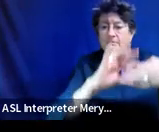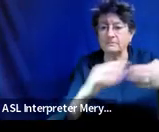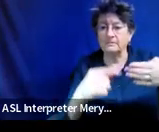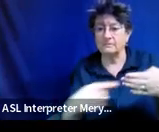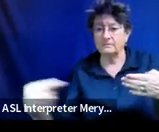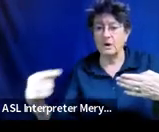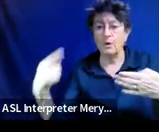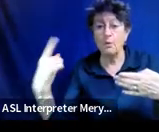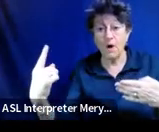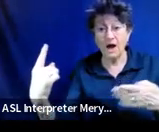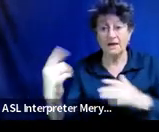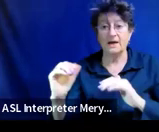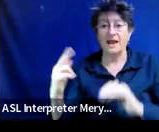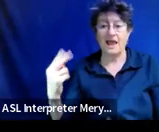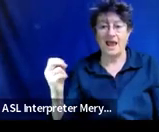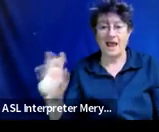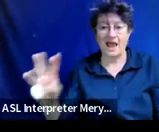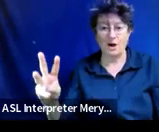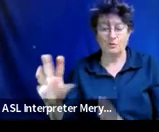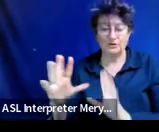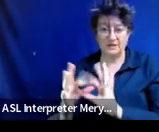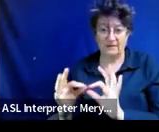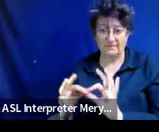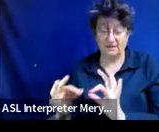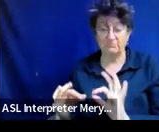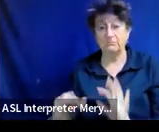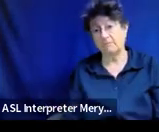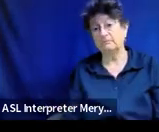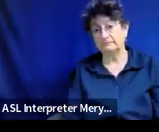to see the gaps and the house statement